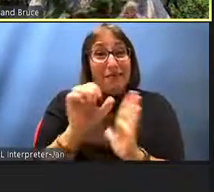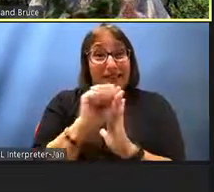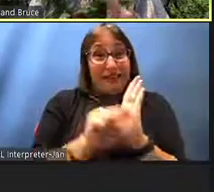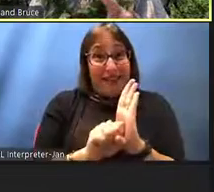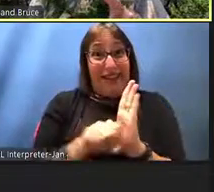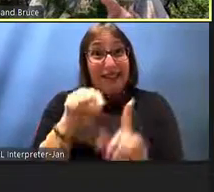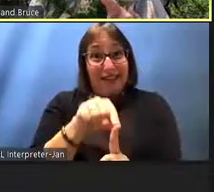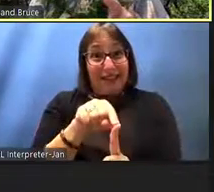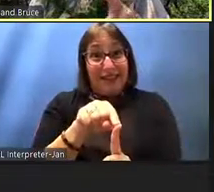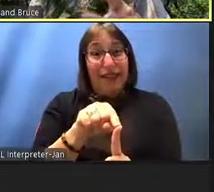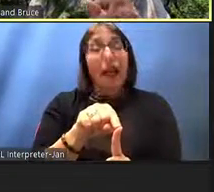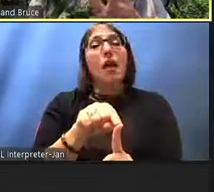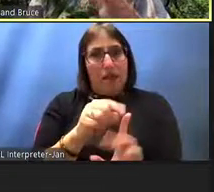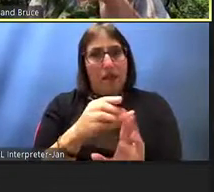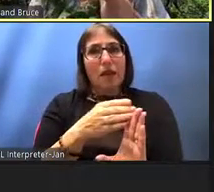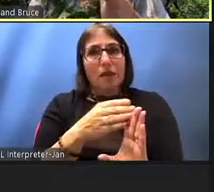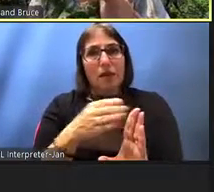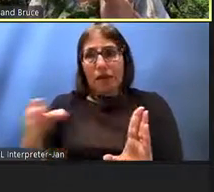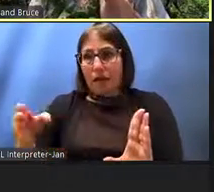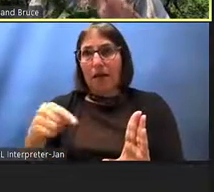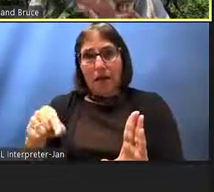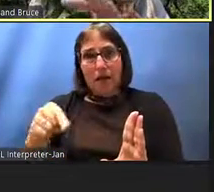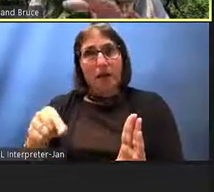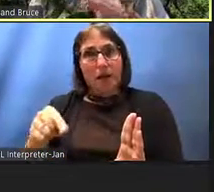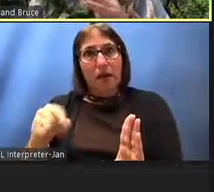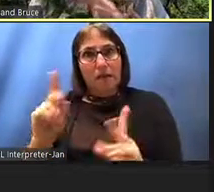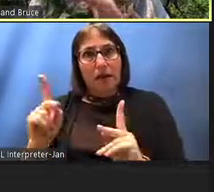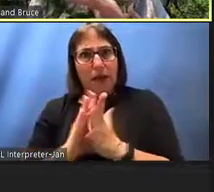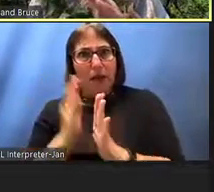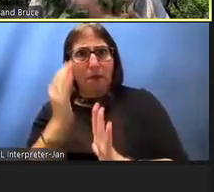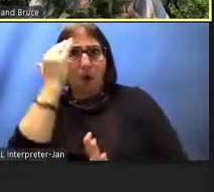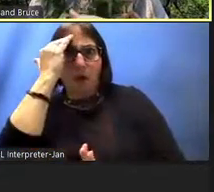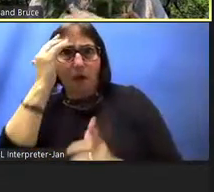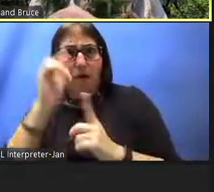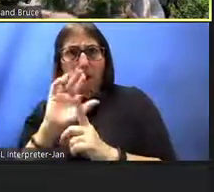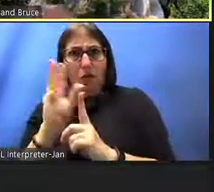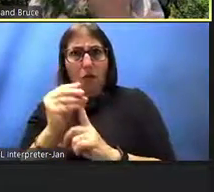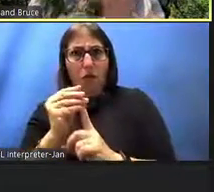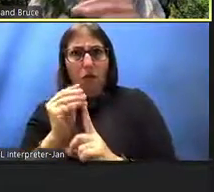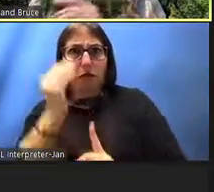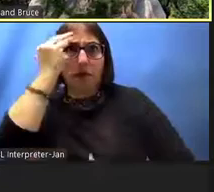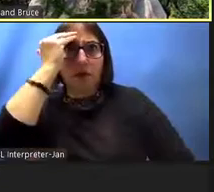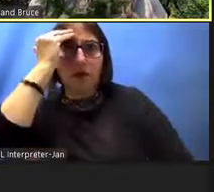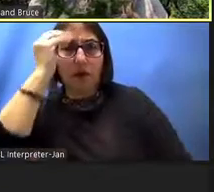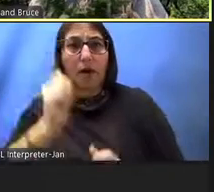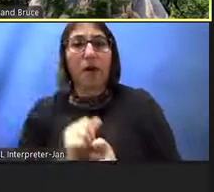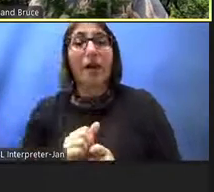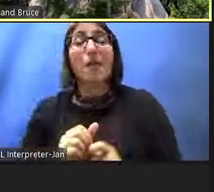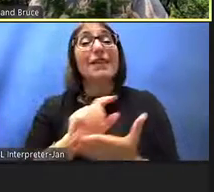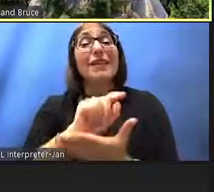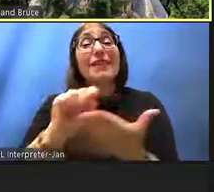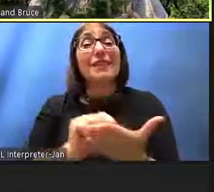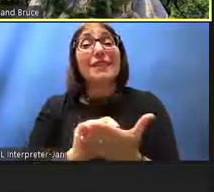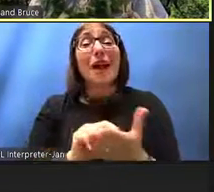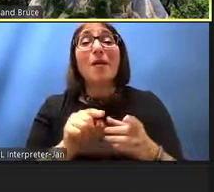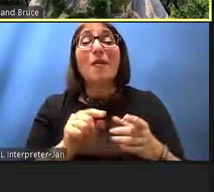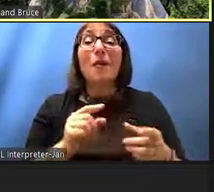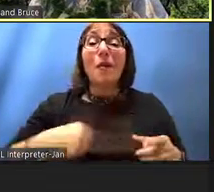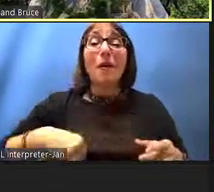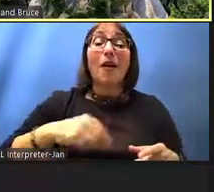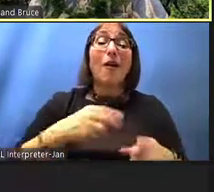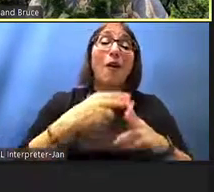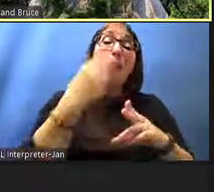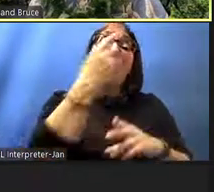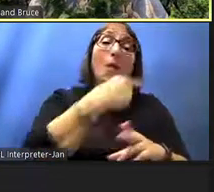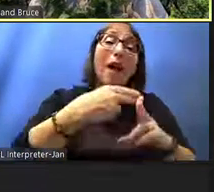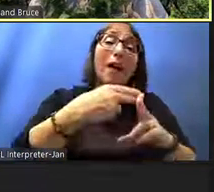territorial days made a lot of us feel that we were second-rate citizens we had no power we could